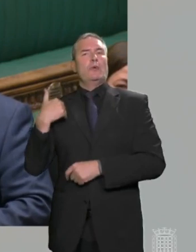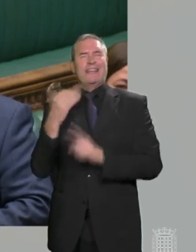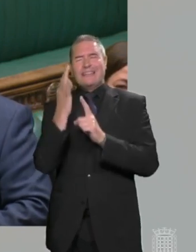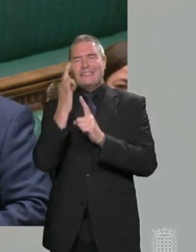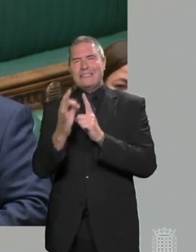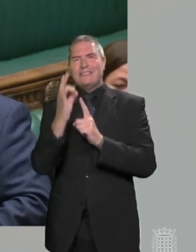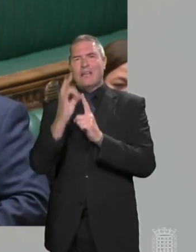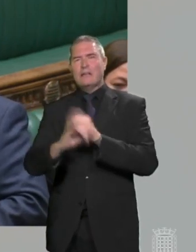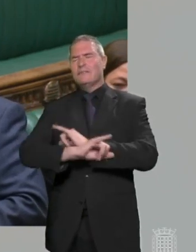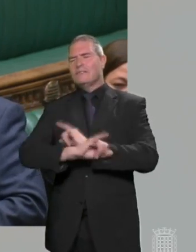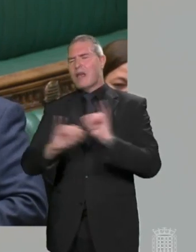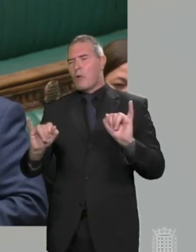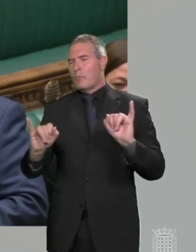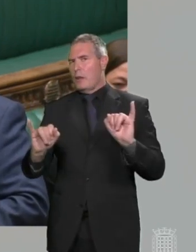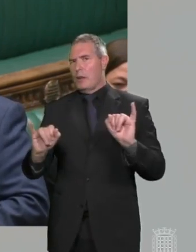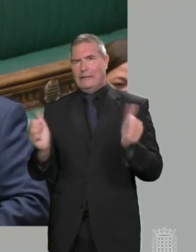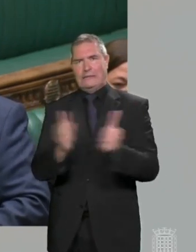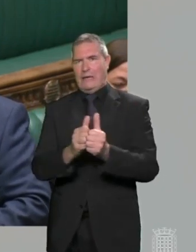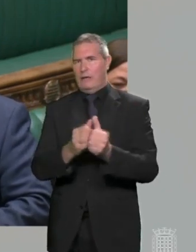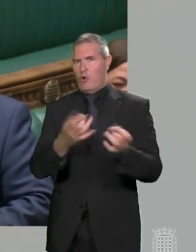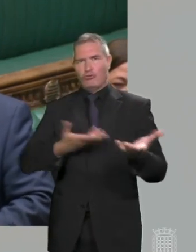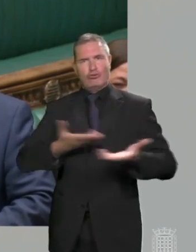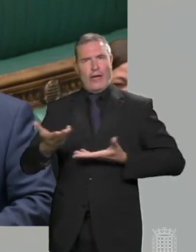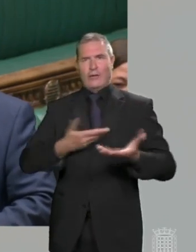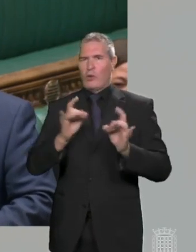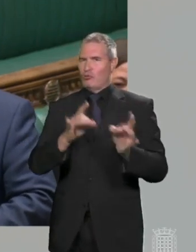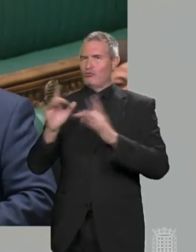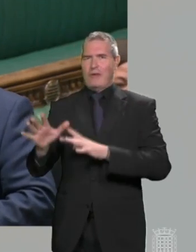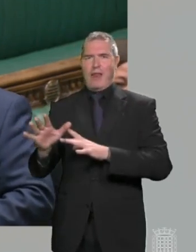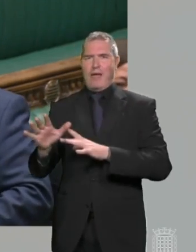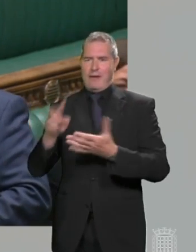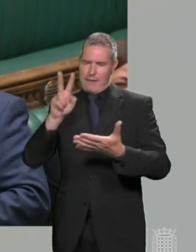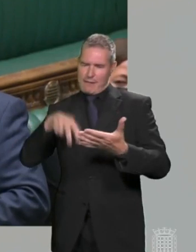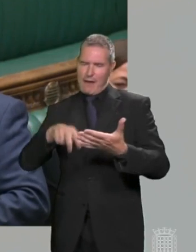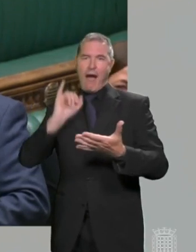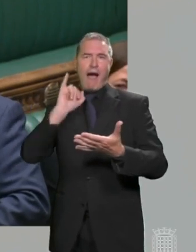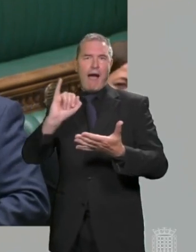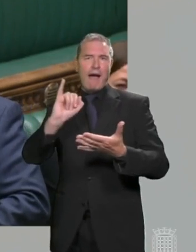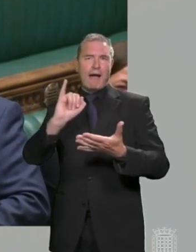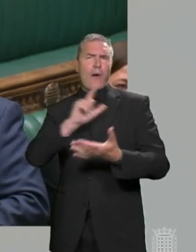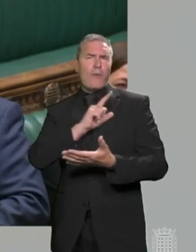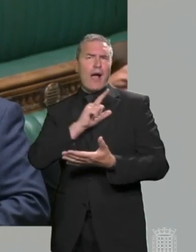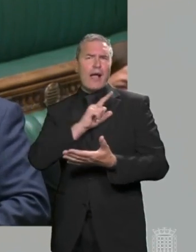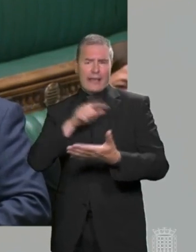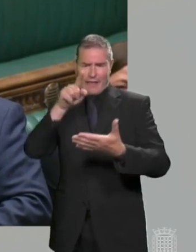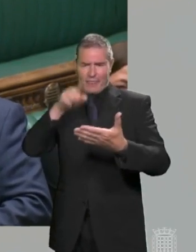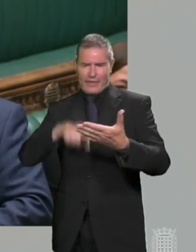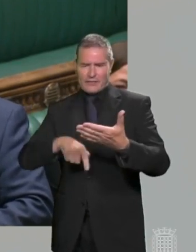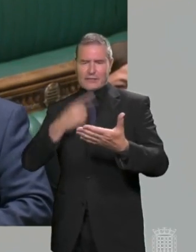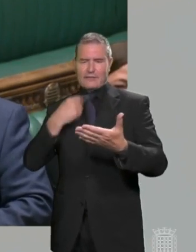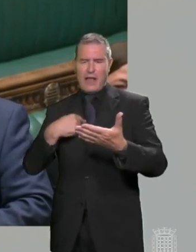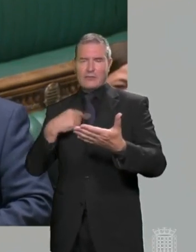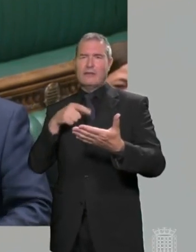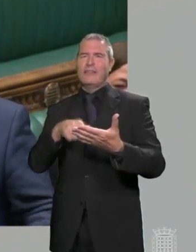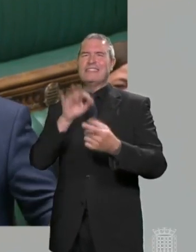disastrous trade deal with Australia are slowly seeping out. It tells us everything that we need to know that these